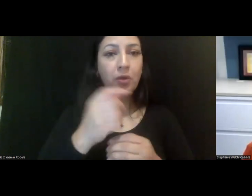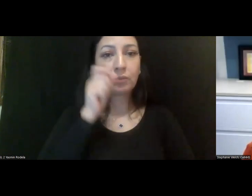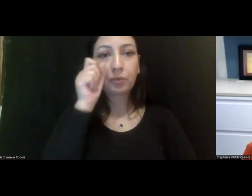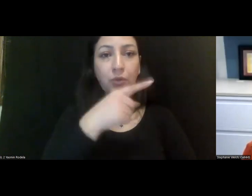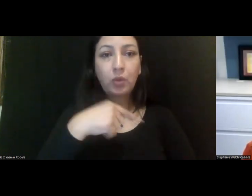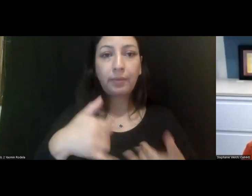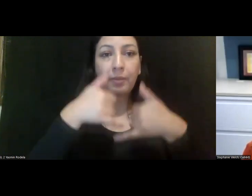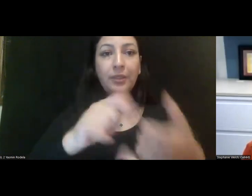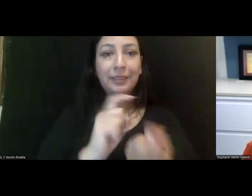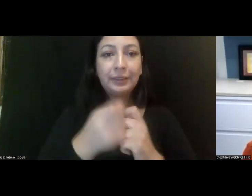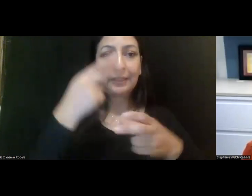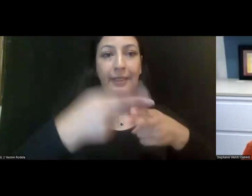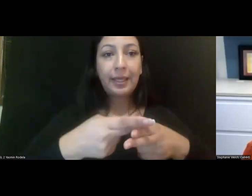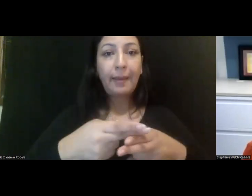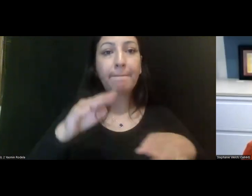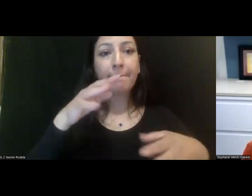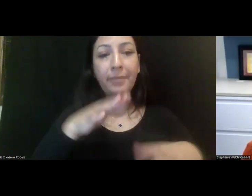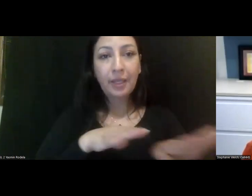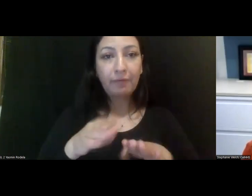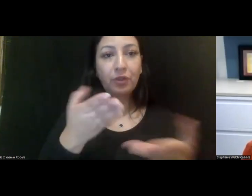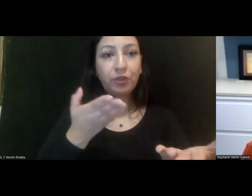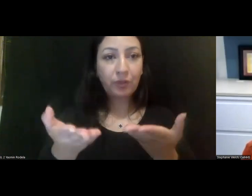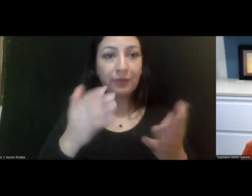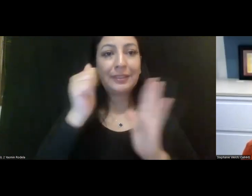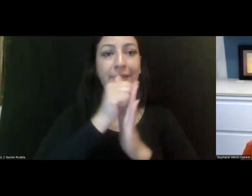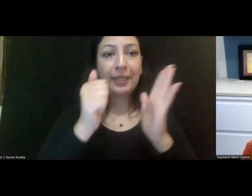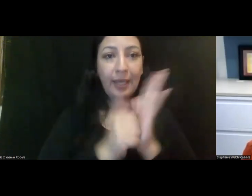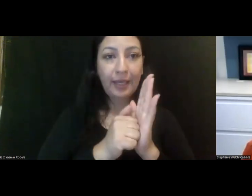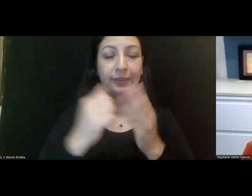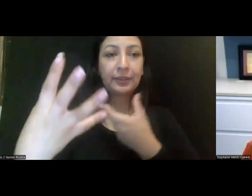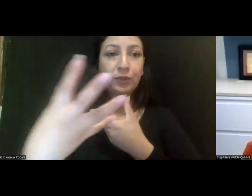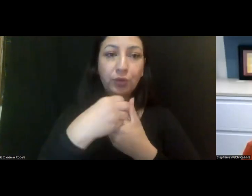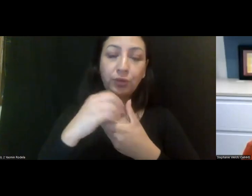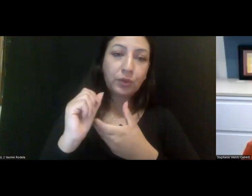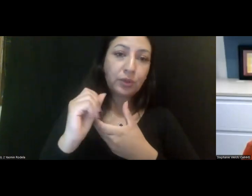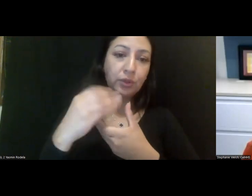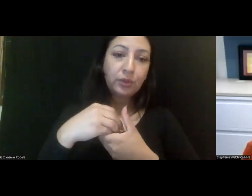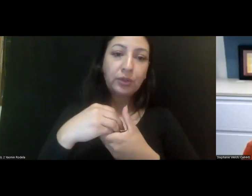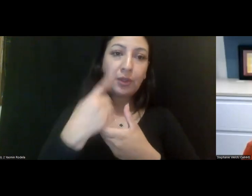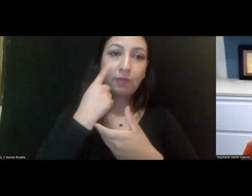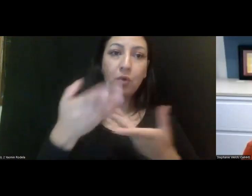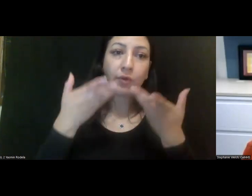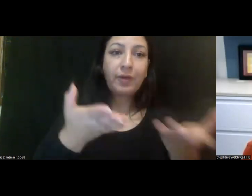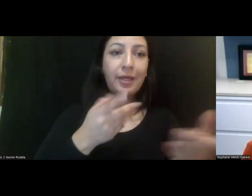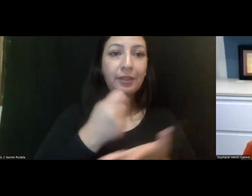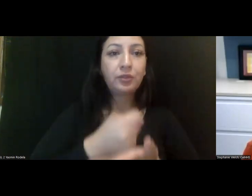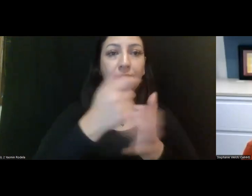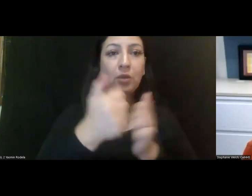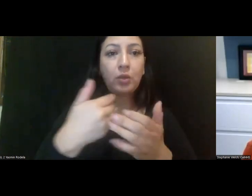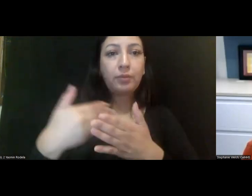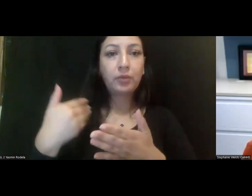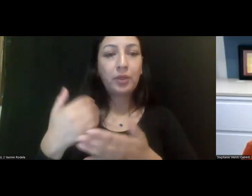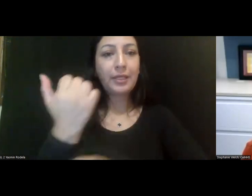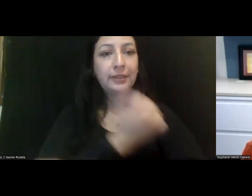proposing to change the name to the behavioral health services act and to be inclusive of, of providing treatment to people with primary substance